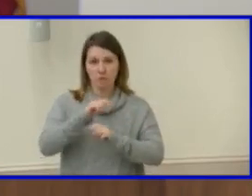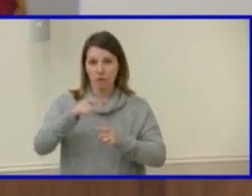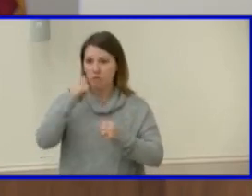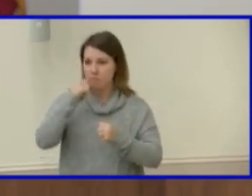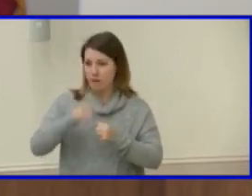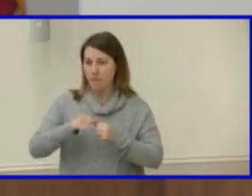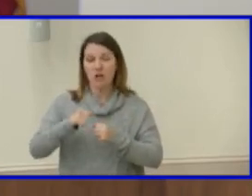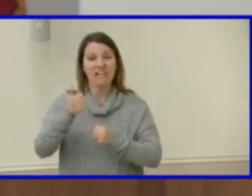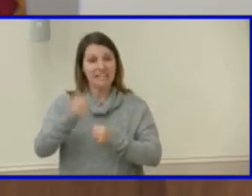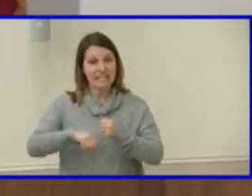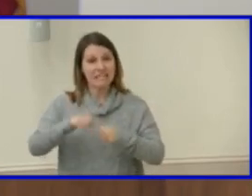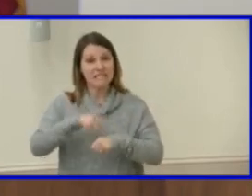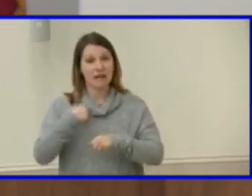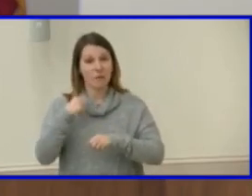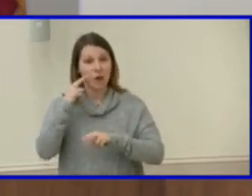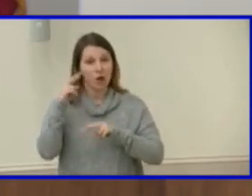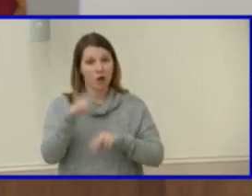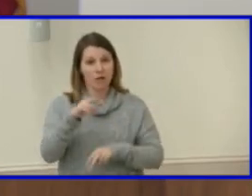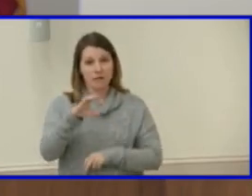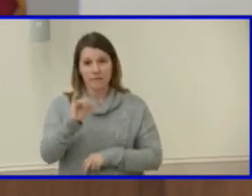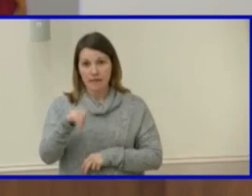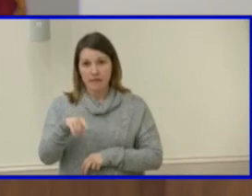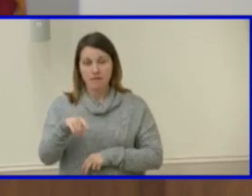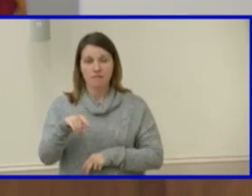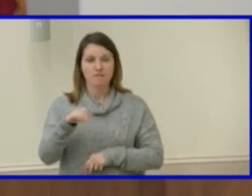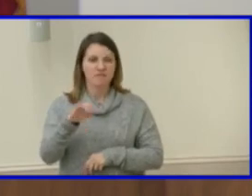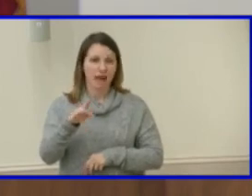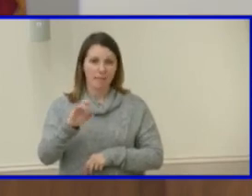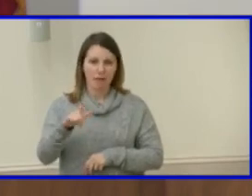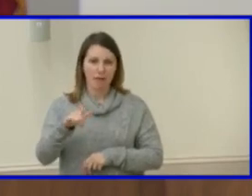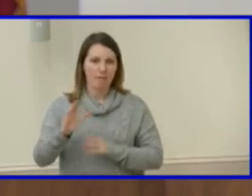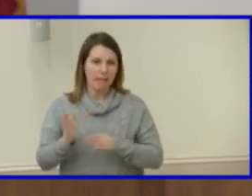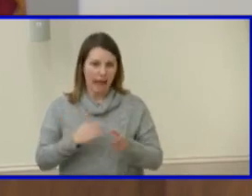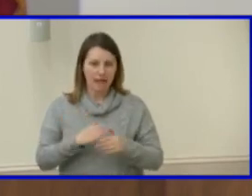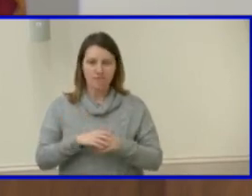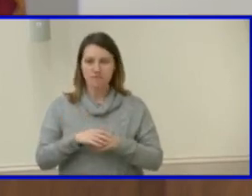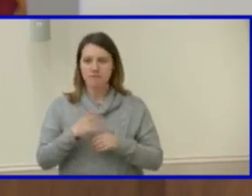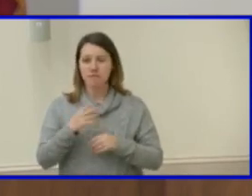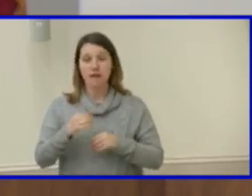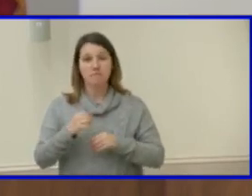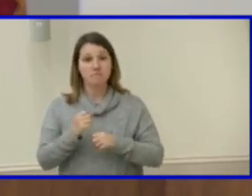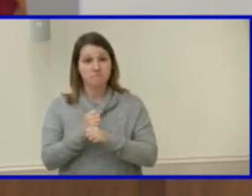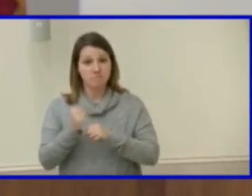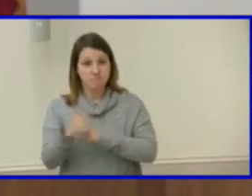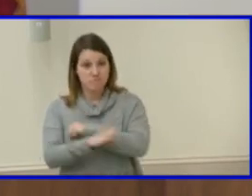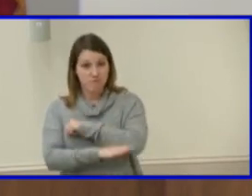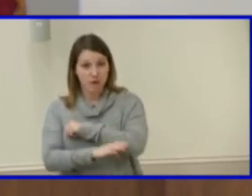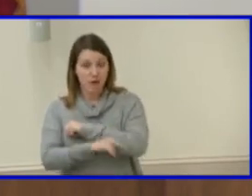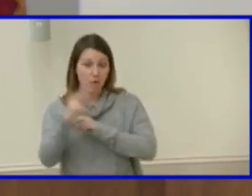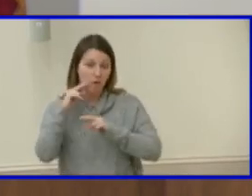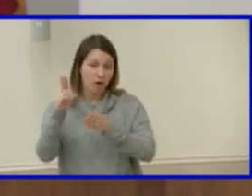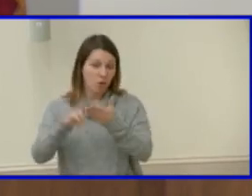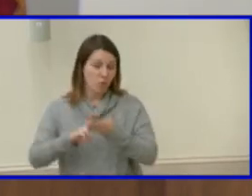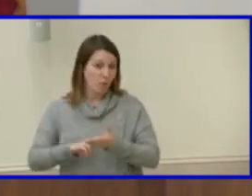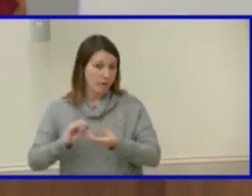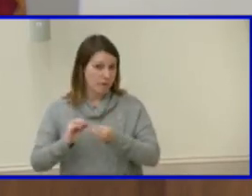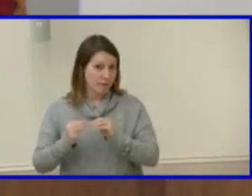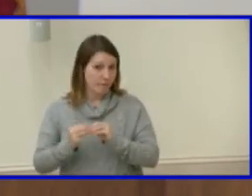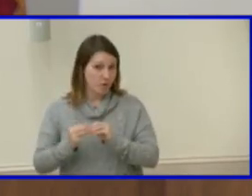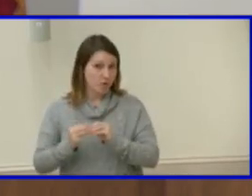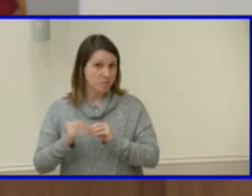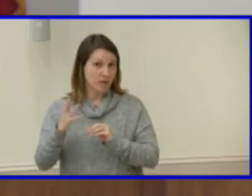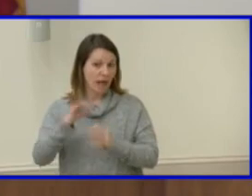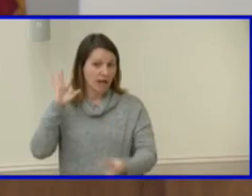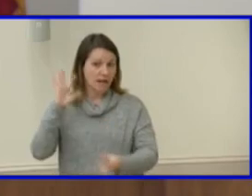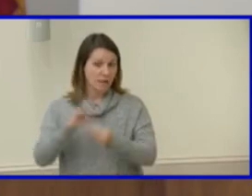we look at the capital plan and next fall when we look at uh enrollment numbers and uh comprehensive